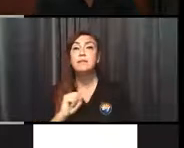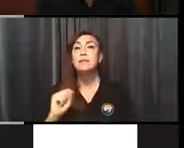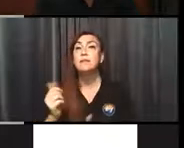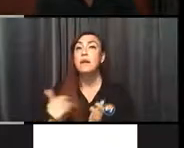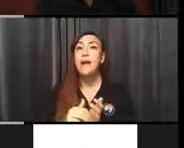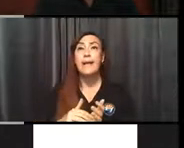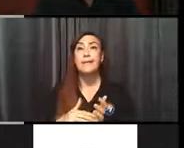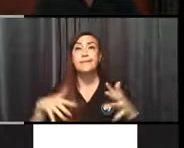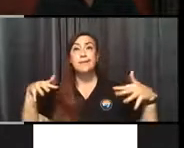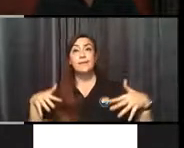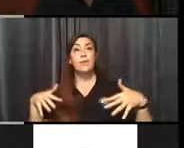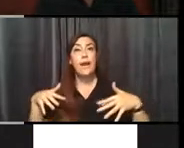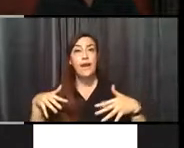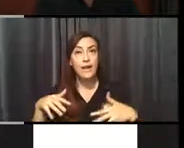worker